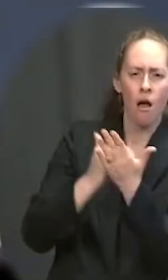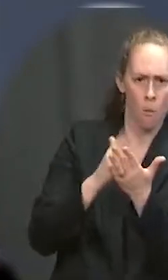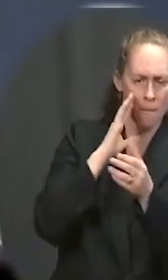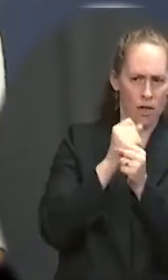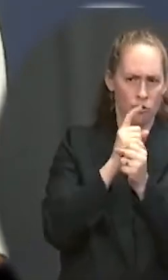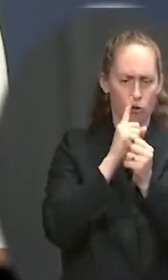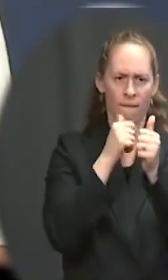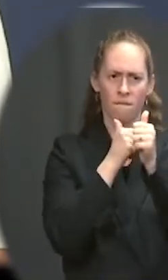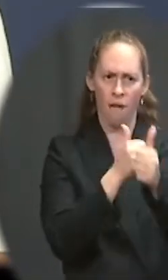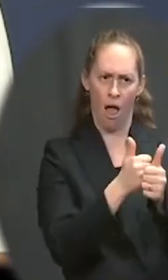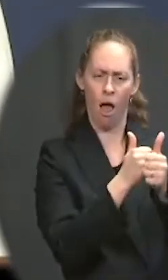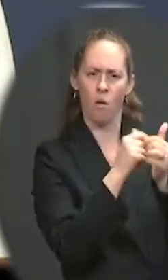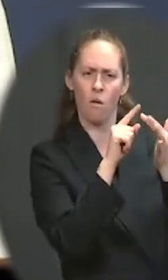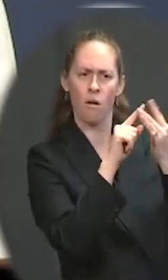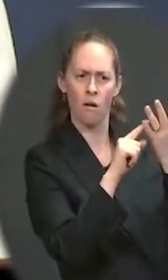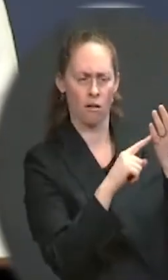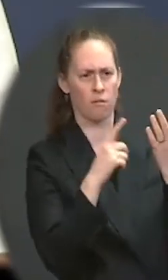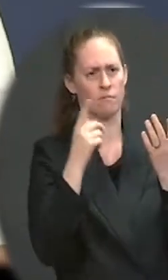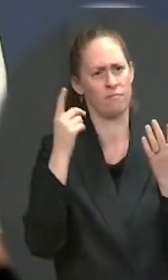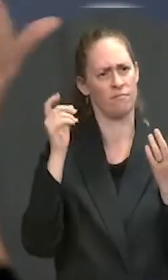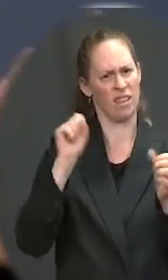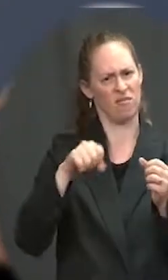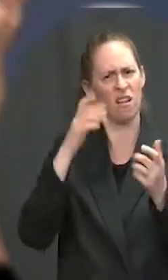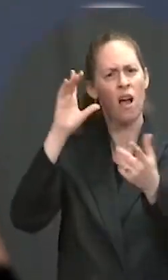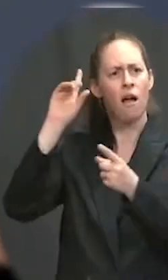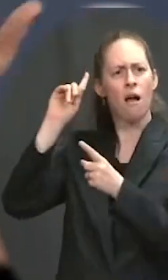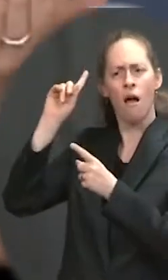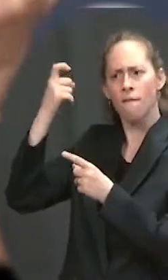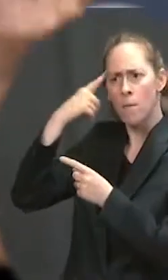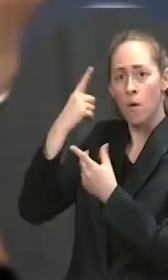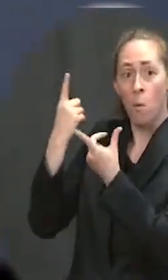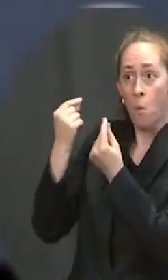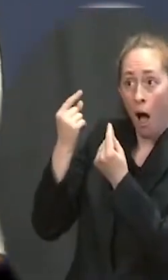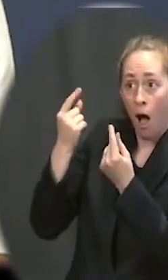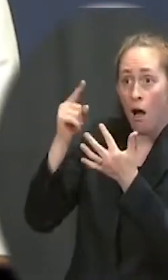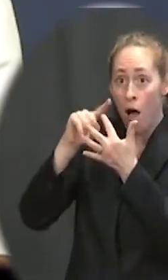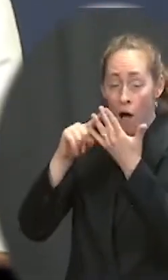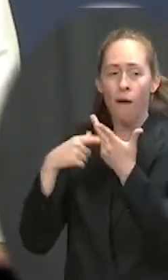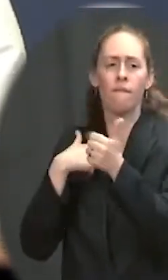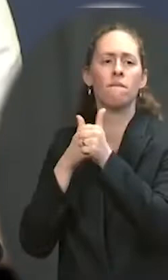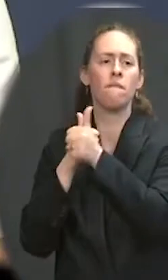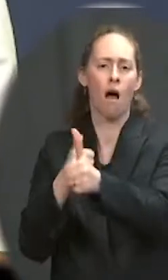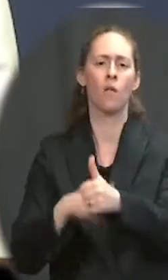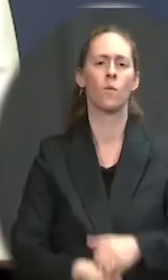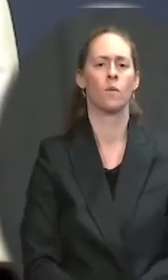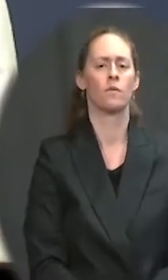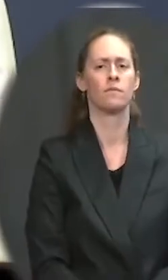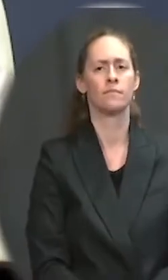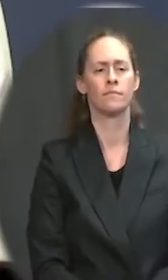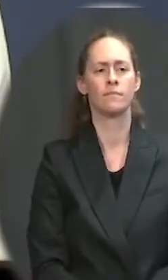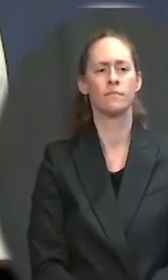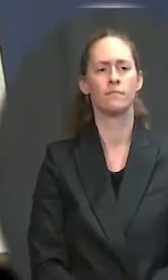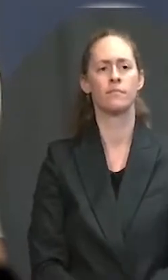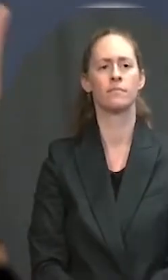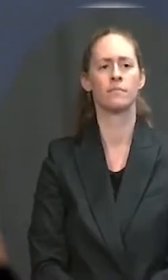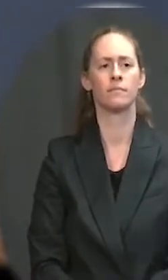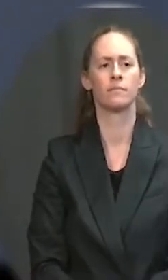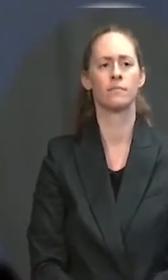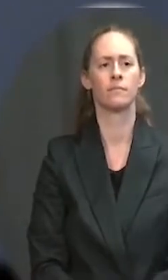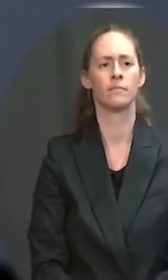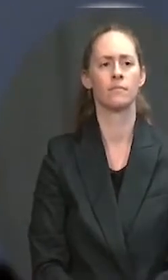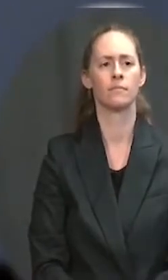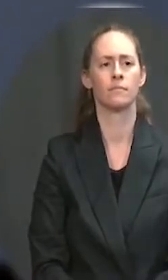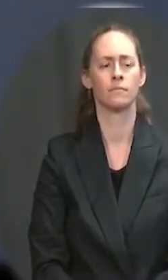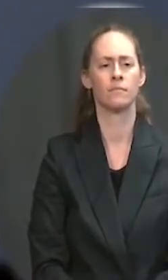that's how government should function and should work. And as I noted in response to Andrew's question, there are, of course, considerations. But we're